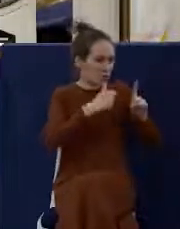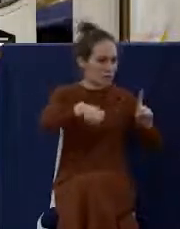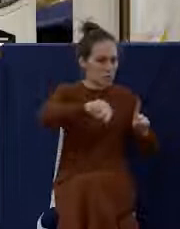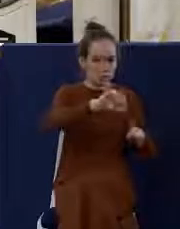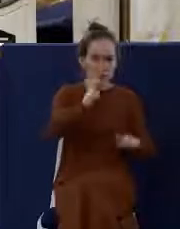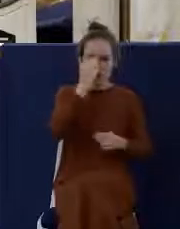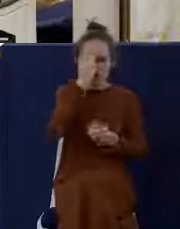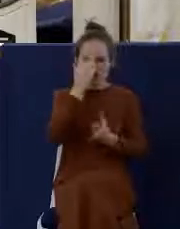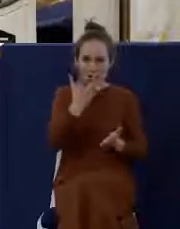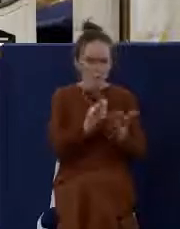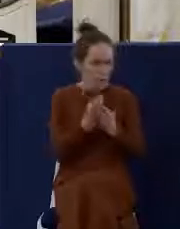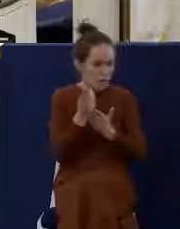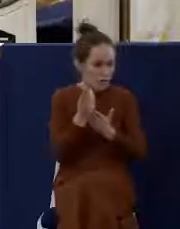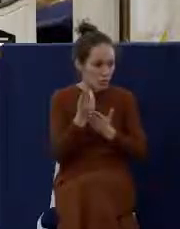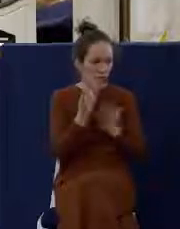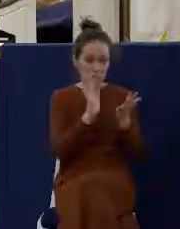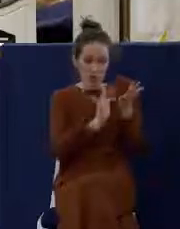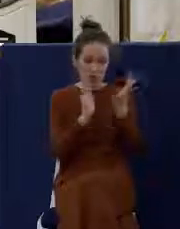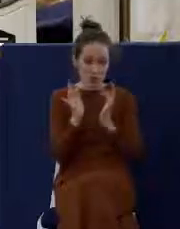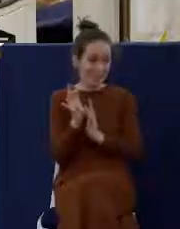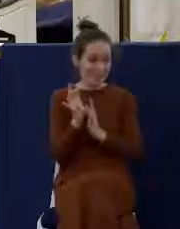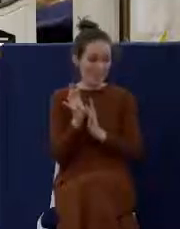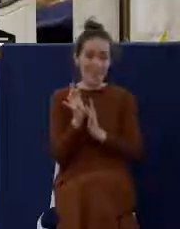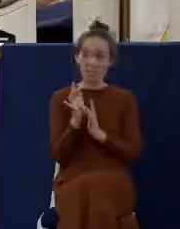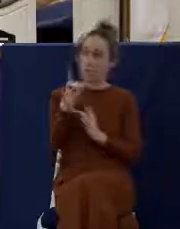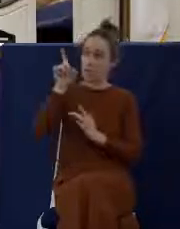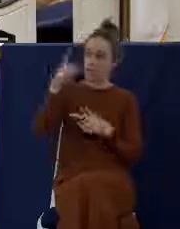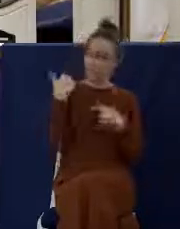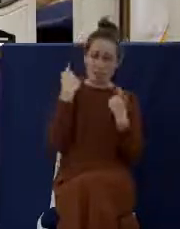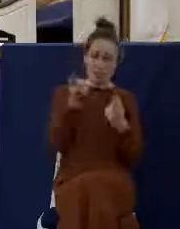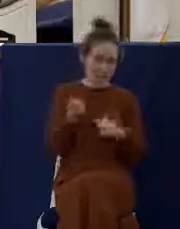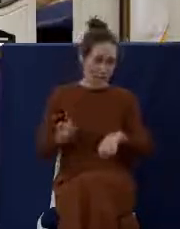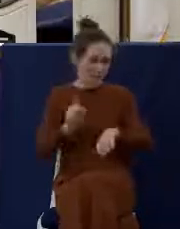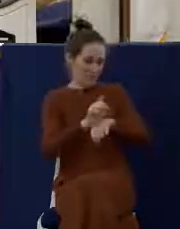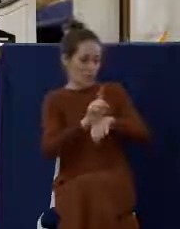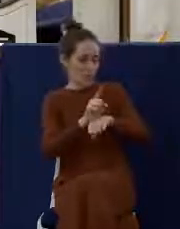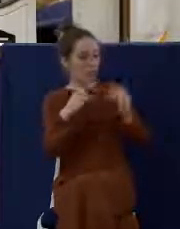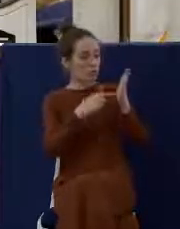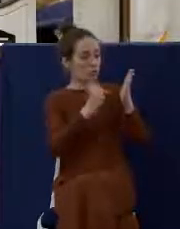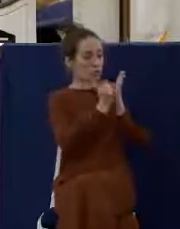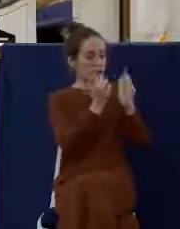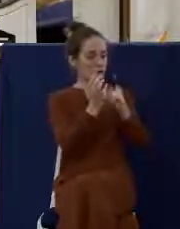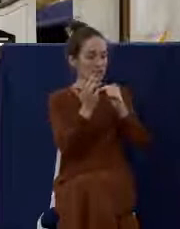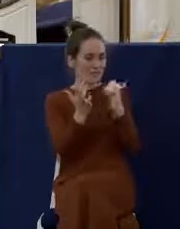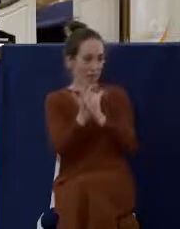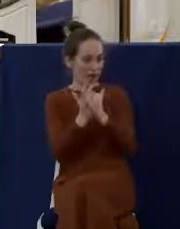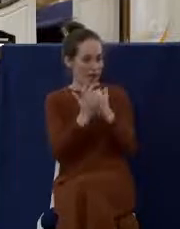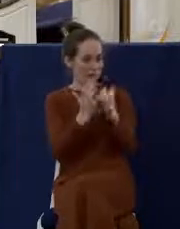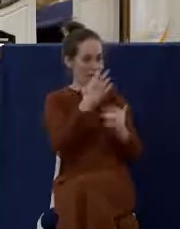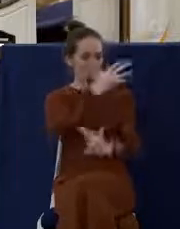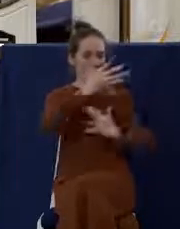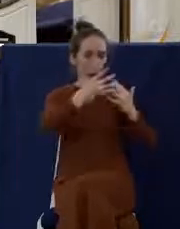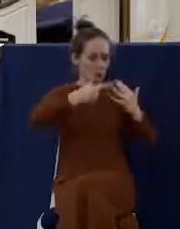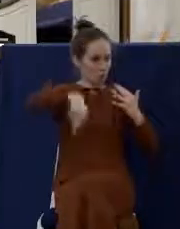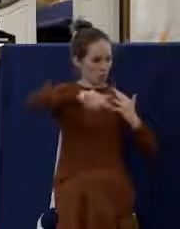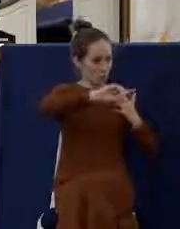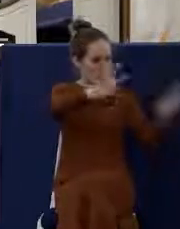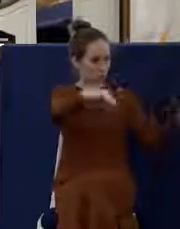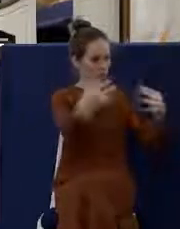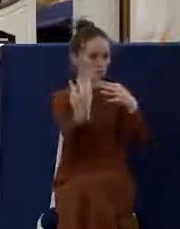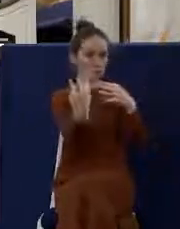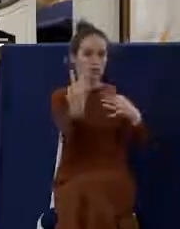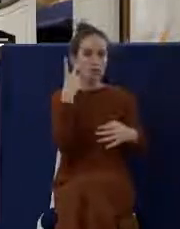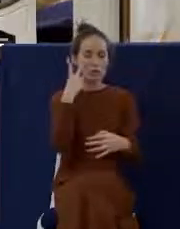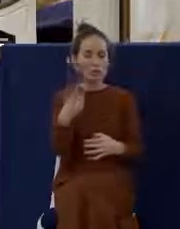whose eyes Jesus Christ has been evidently set forth, crucified among you. That's interesting. Was